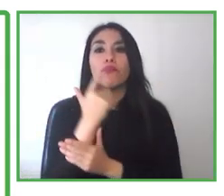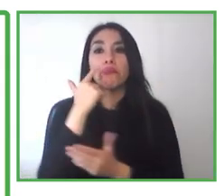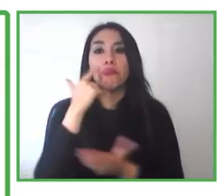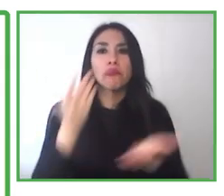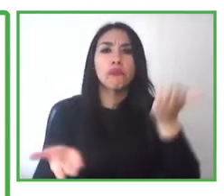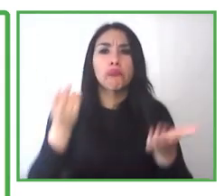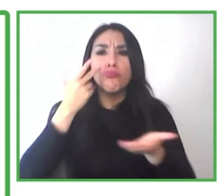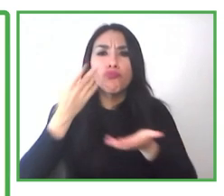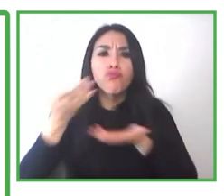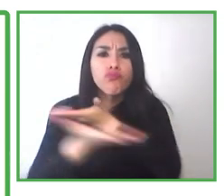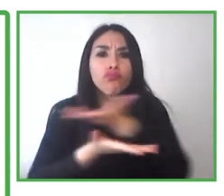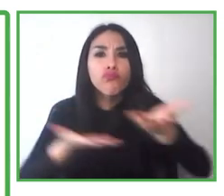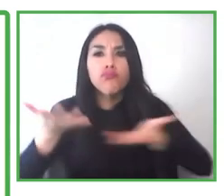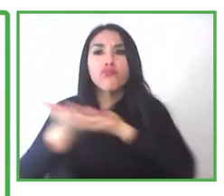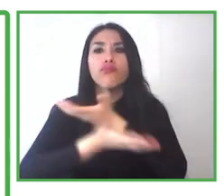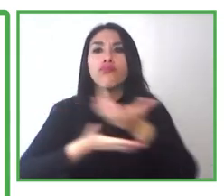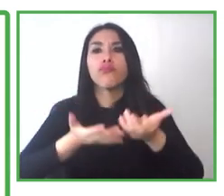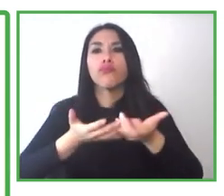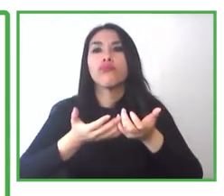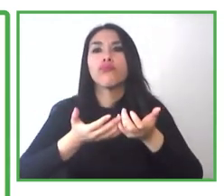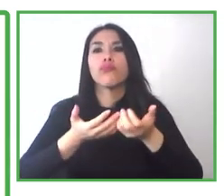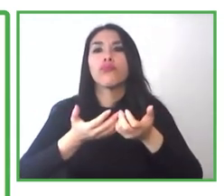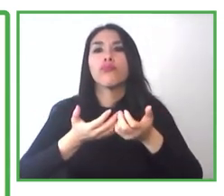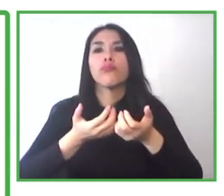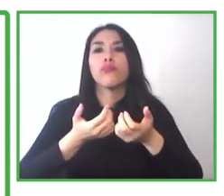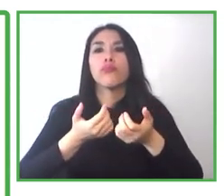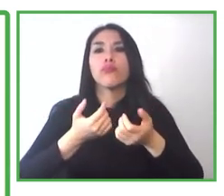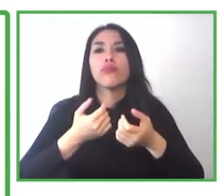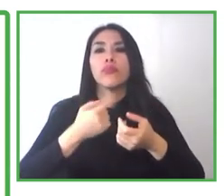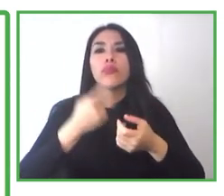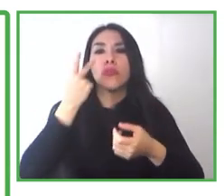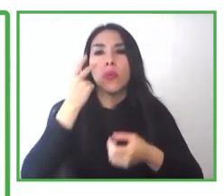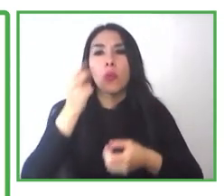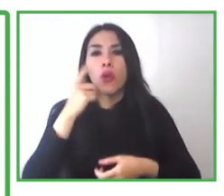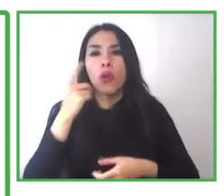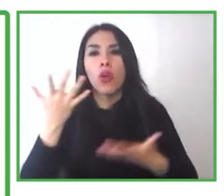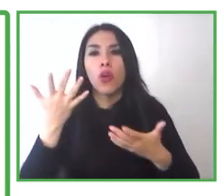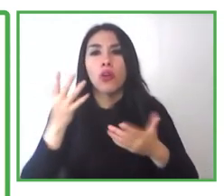and to let us know what's the model of inclusion that they're using at the moment. Thank you very much.